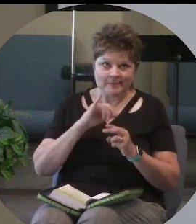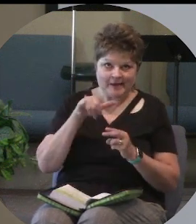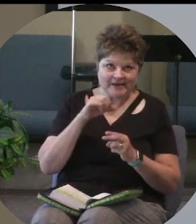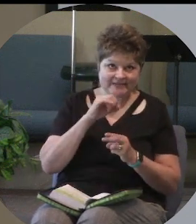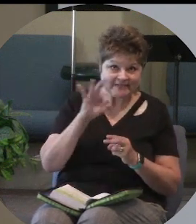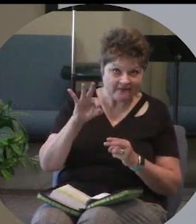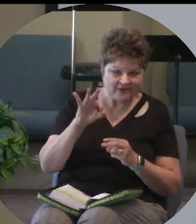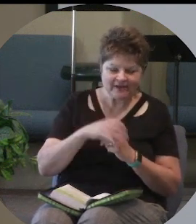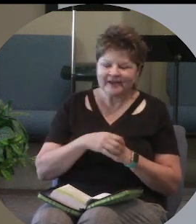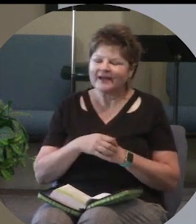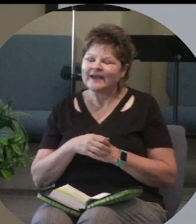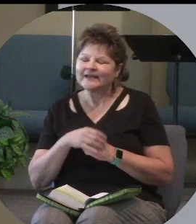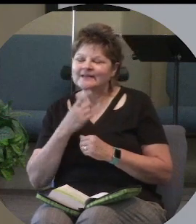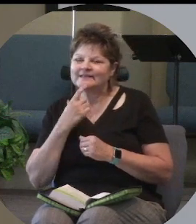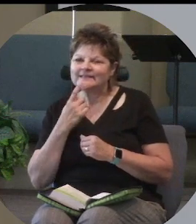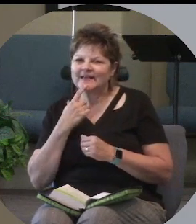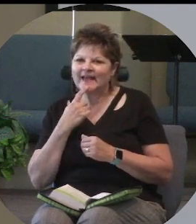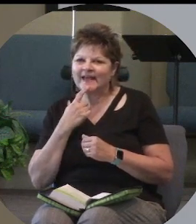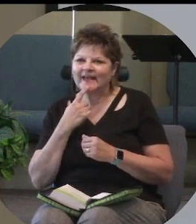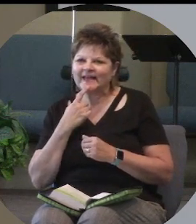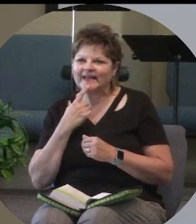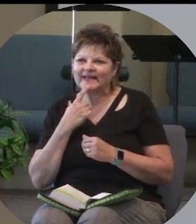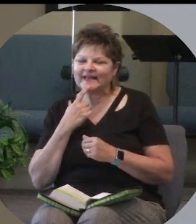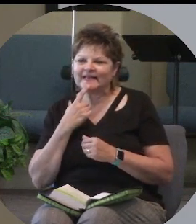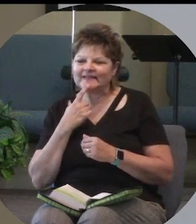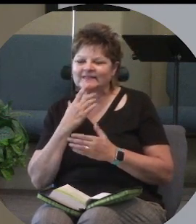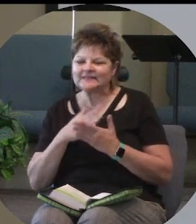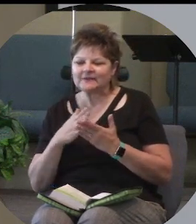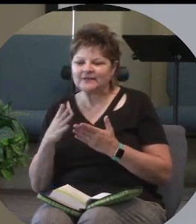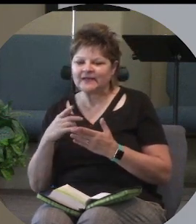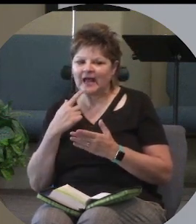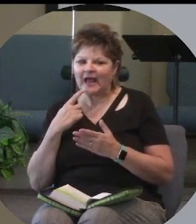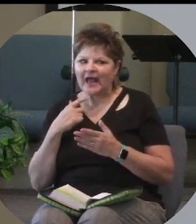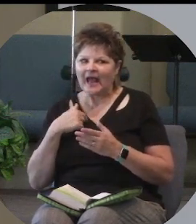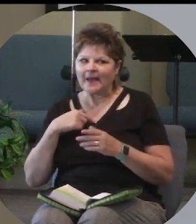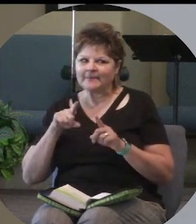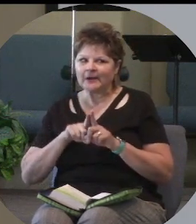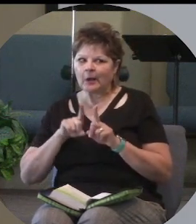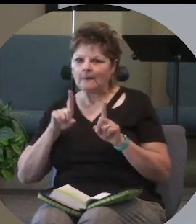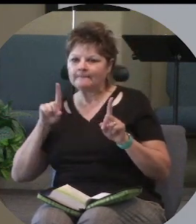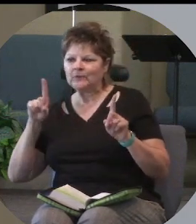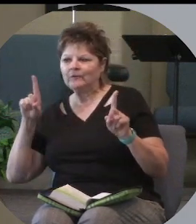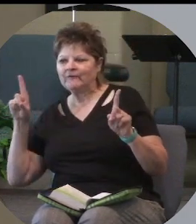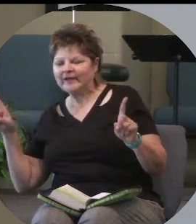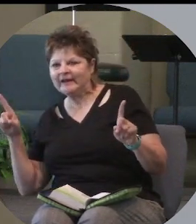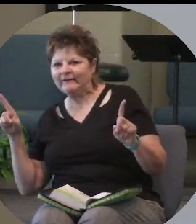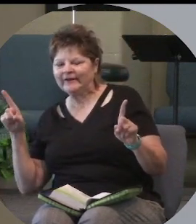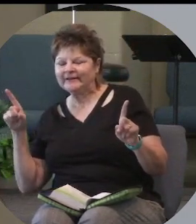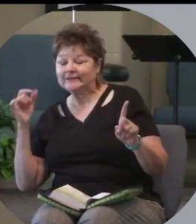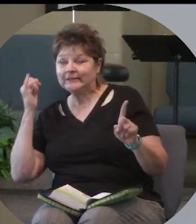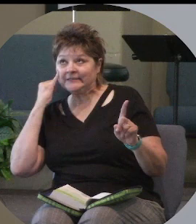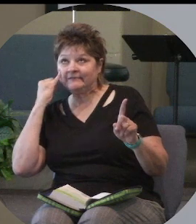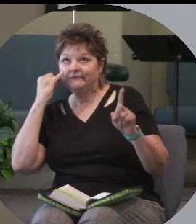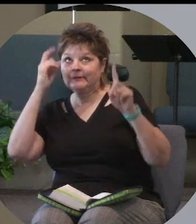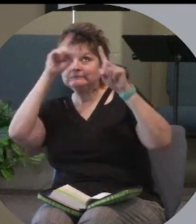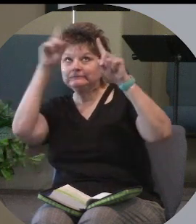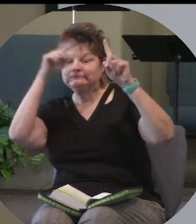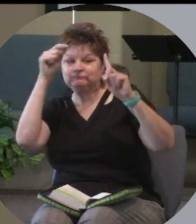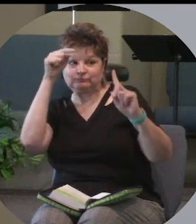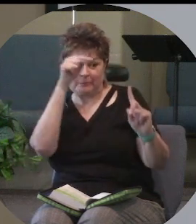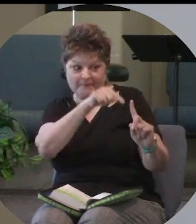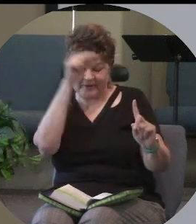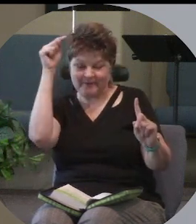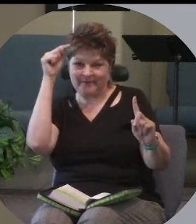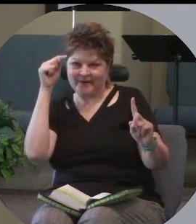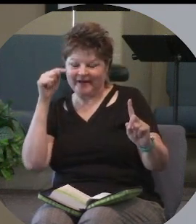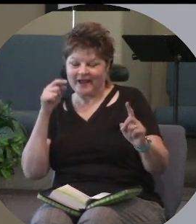who will say stuff, and I'll say, well, I'm going to move over here in case that lightning bolt comes down. I want to be out